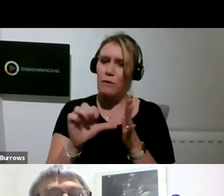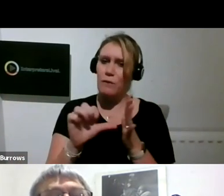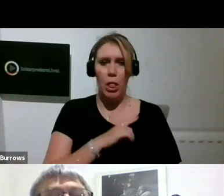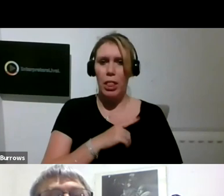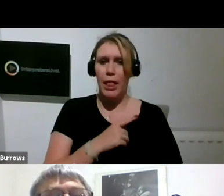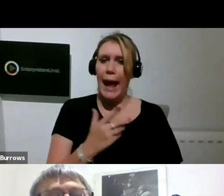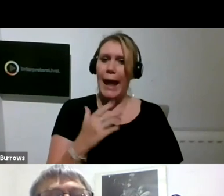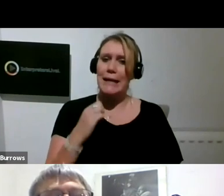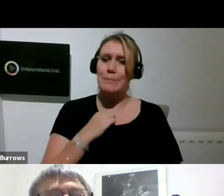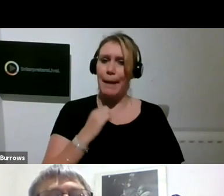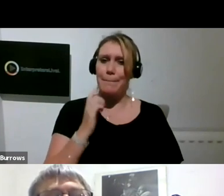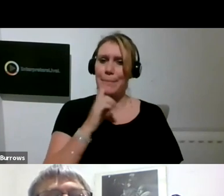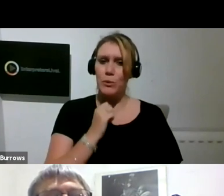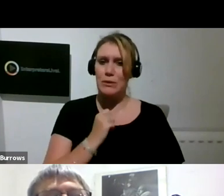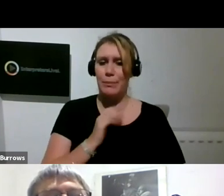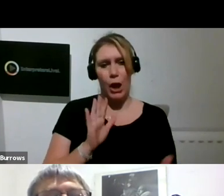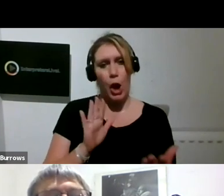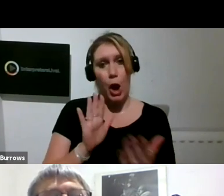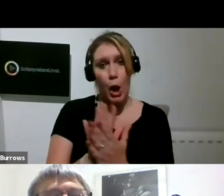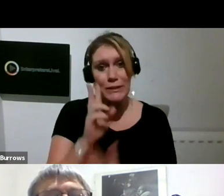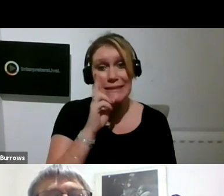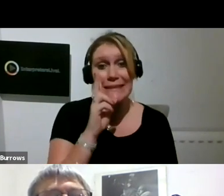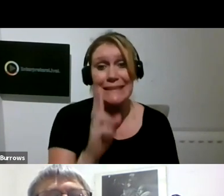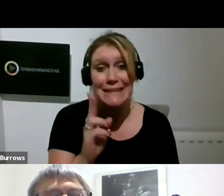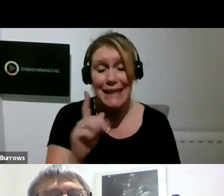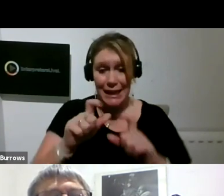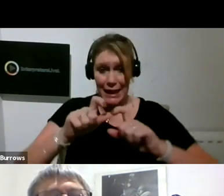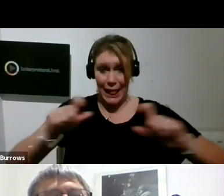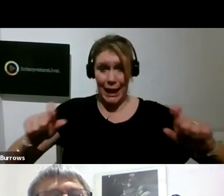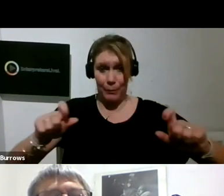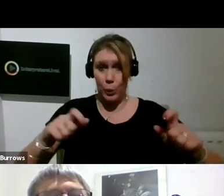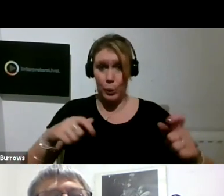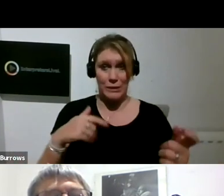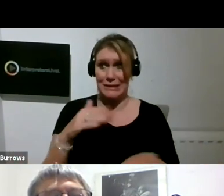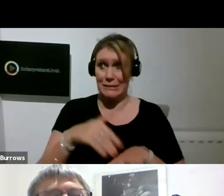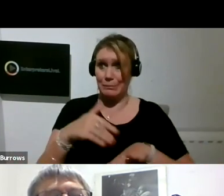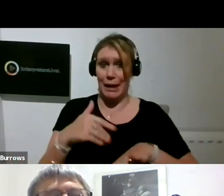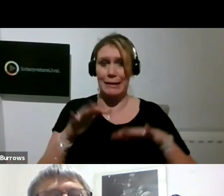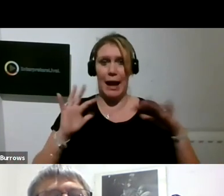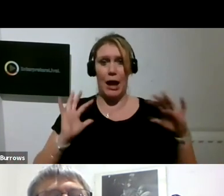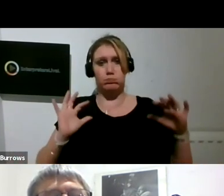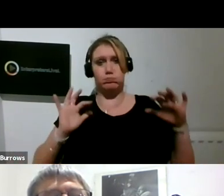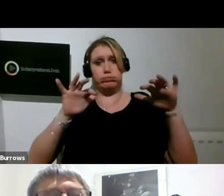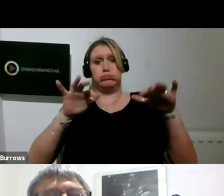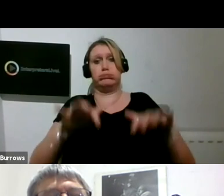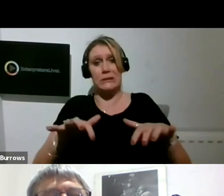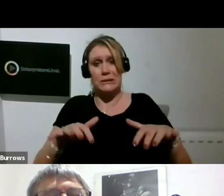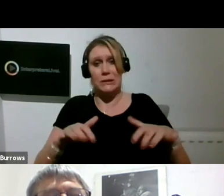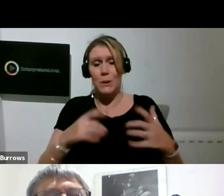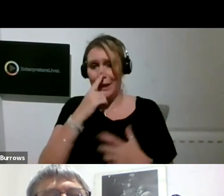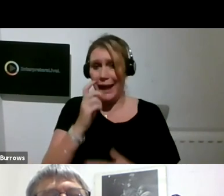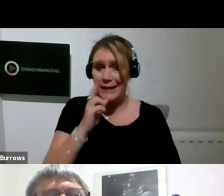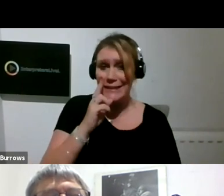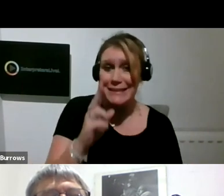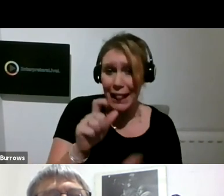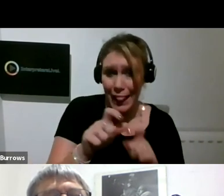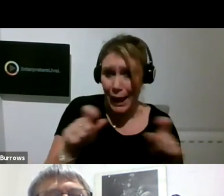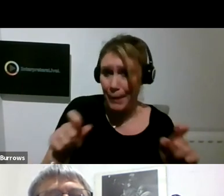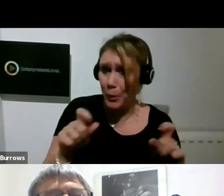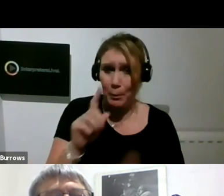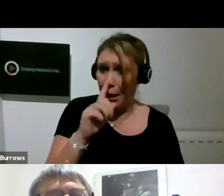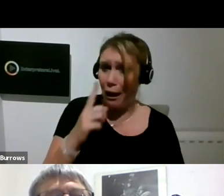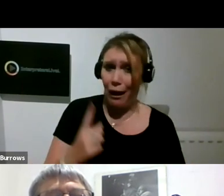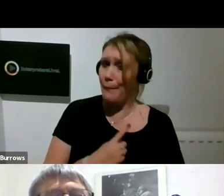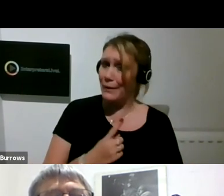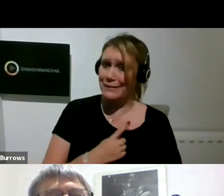get really close, however crowded, however crowded the gallery is. So it's been wonderful to see that. And we've